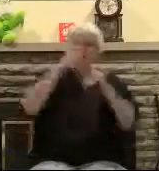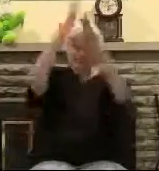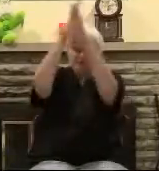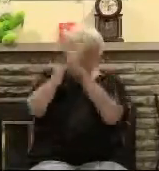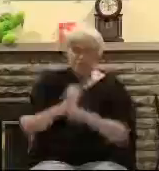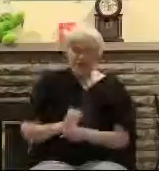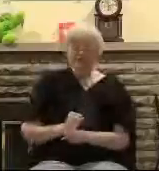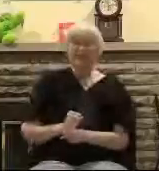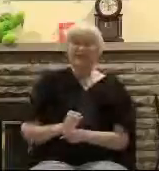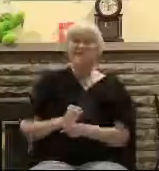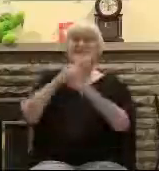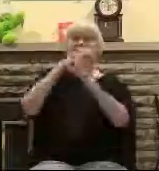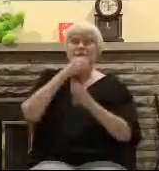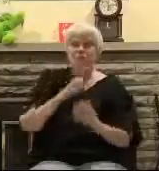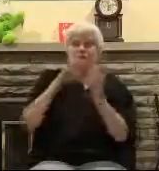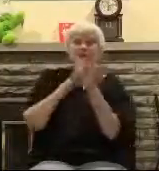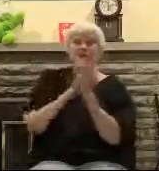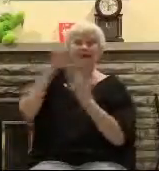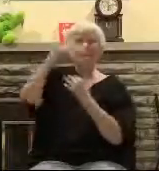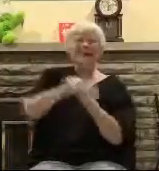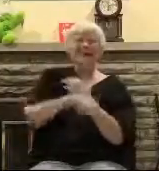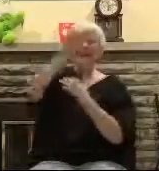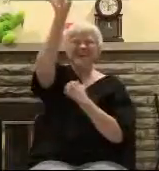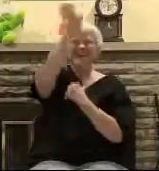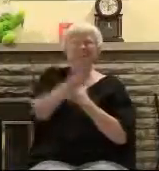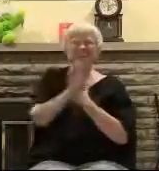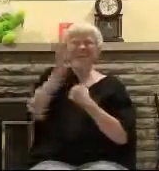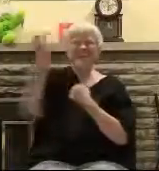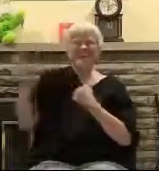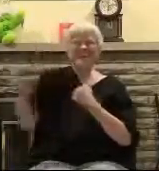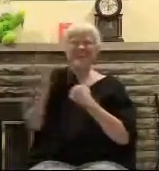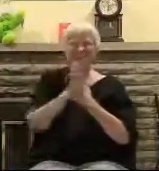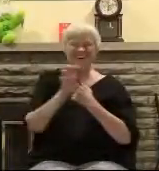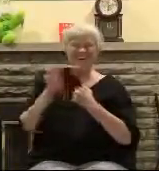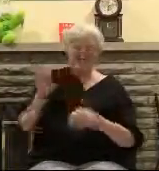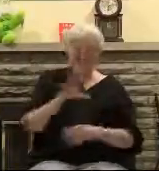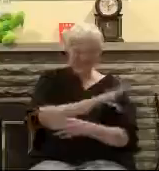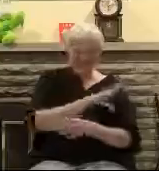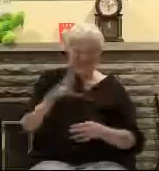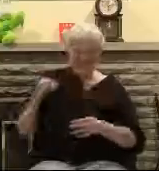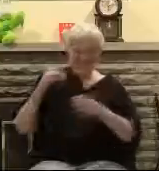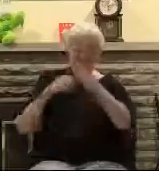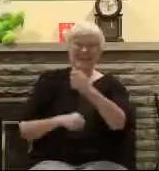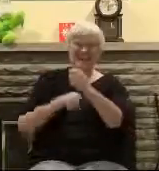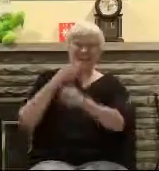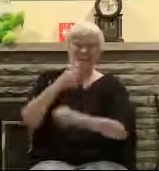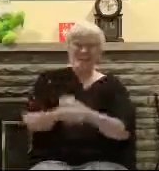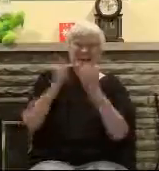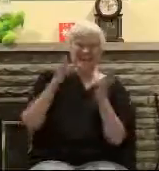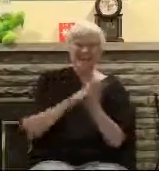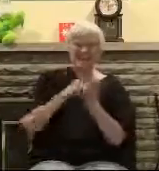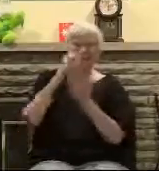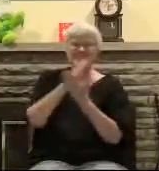lay down I will cling I To the old rugged